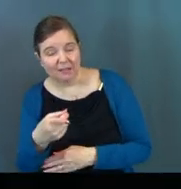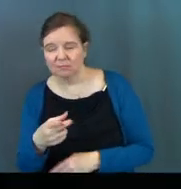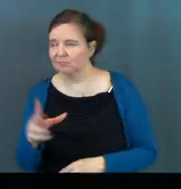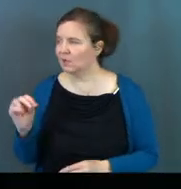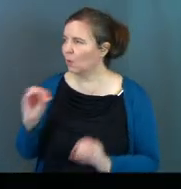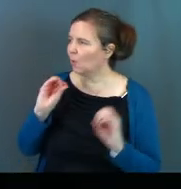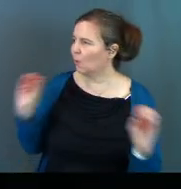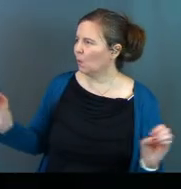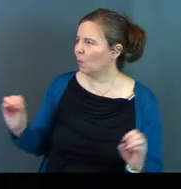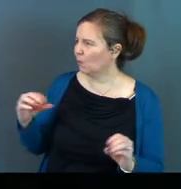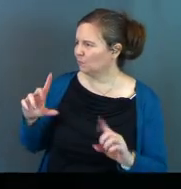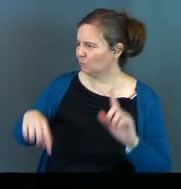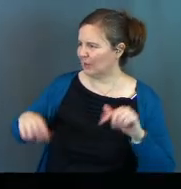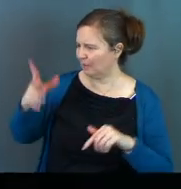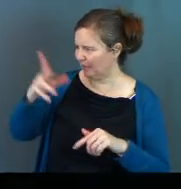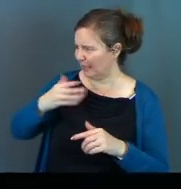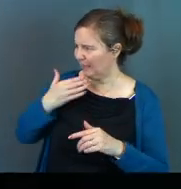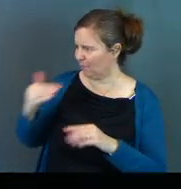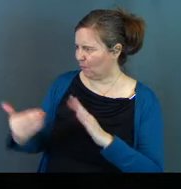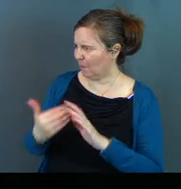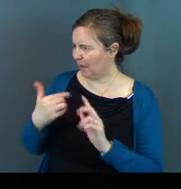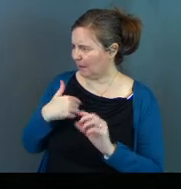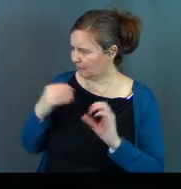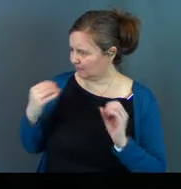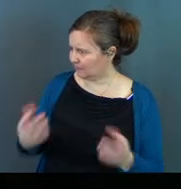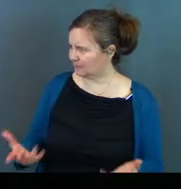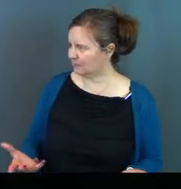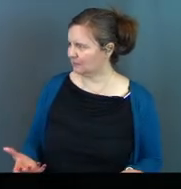And they're like, no, random guy. Thanks for reminding us though.